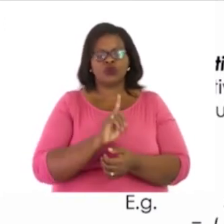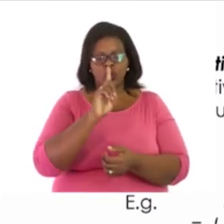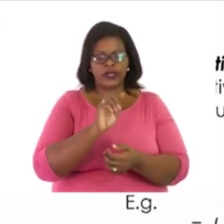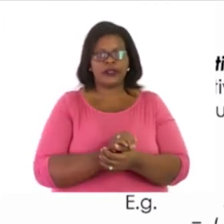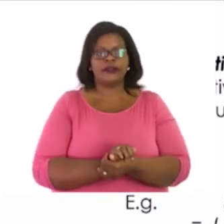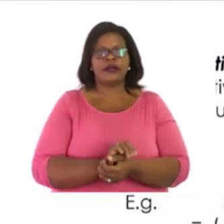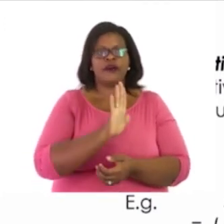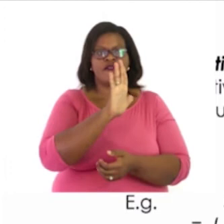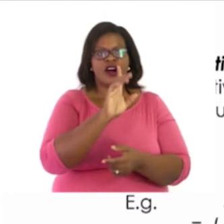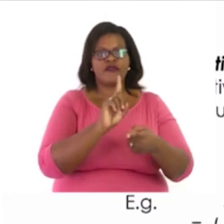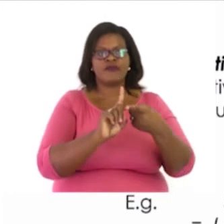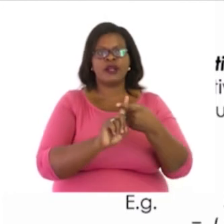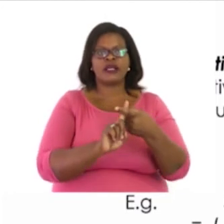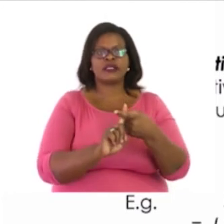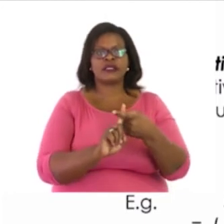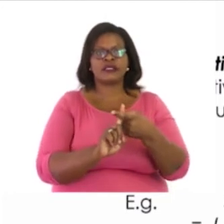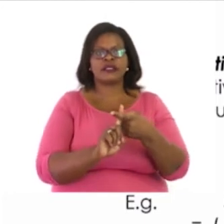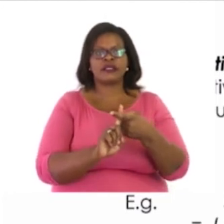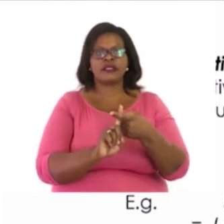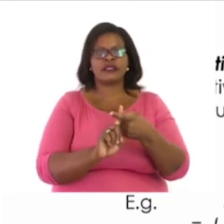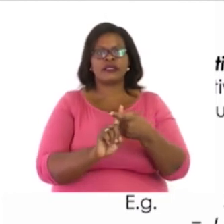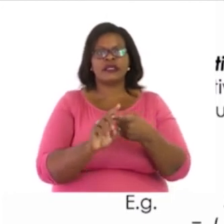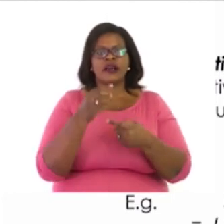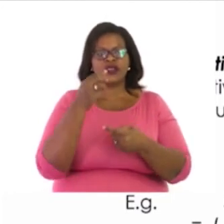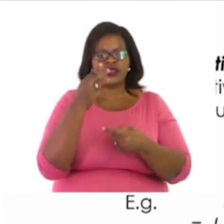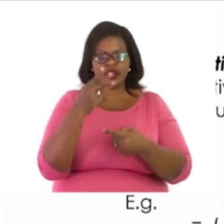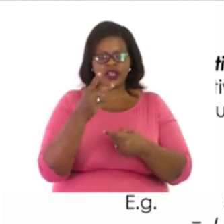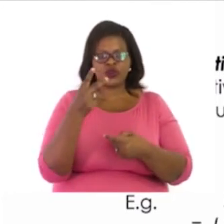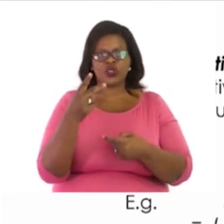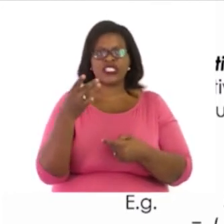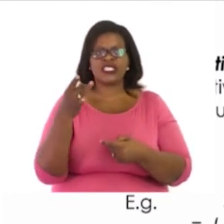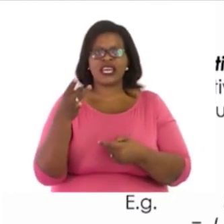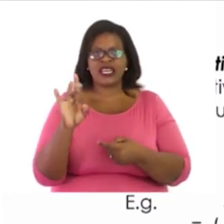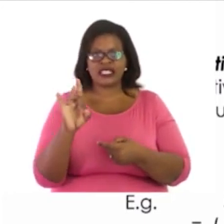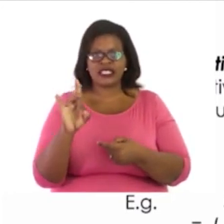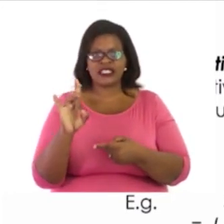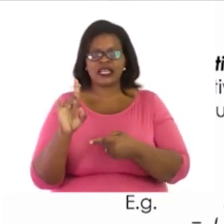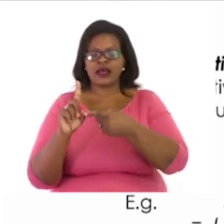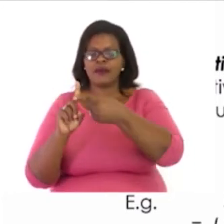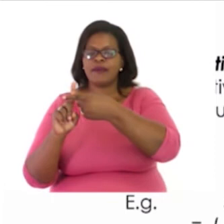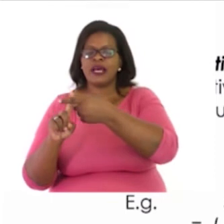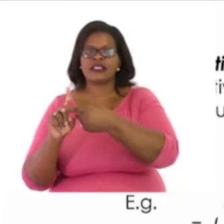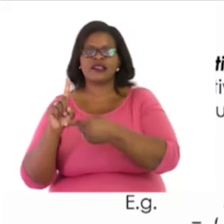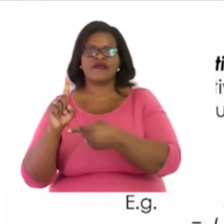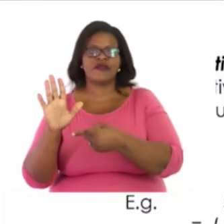Now, plus 328 plus 15.